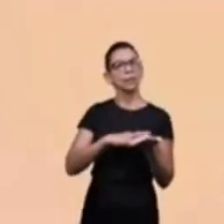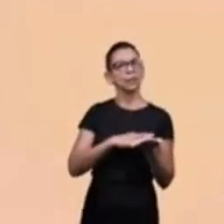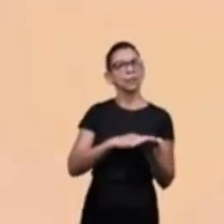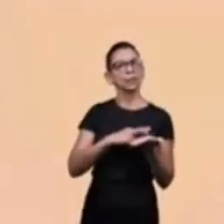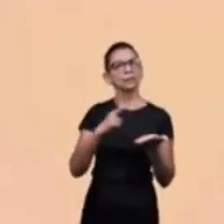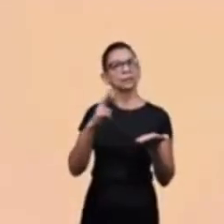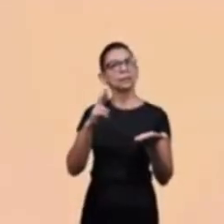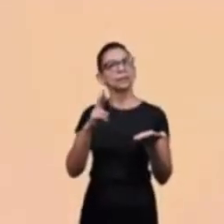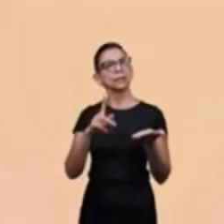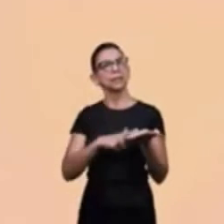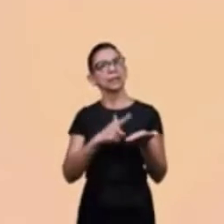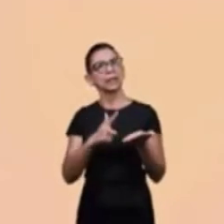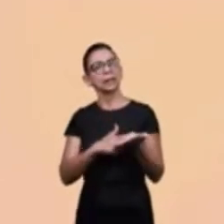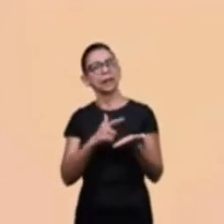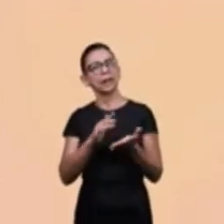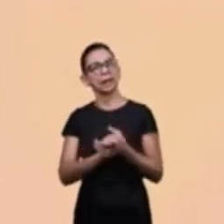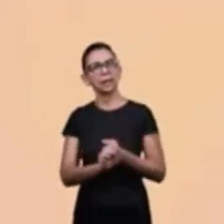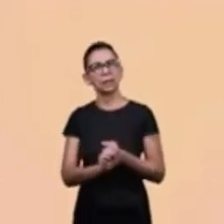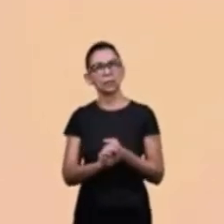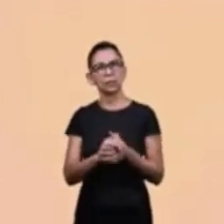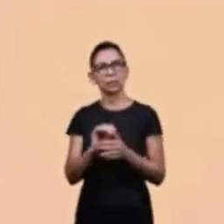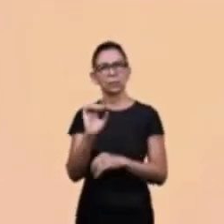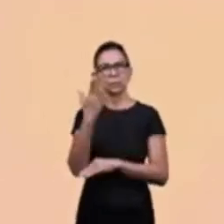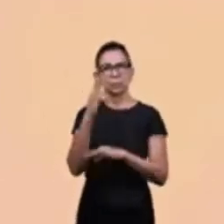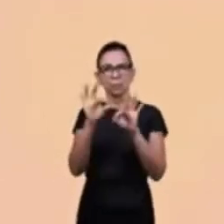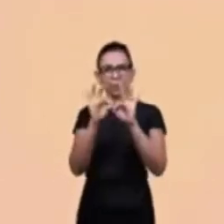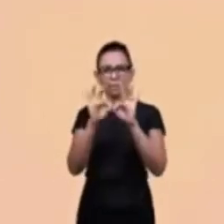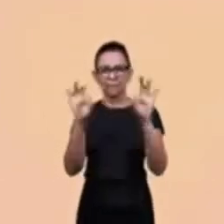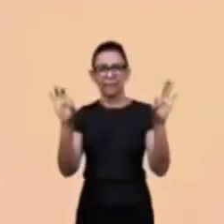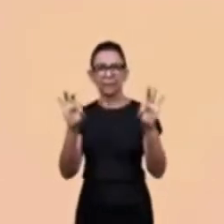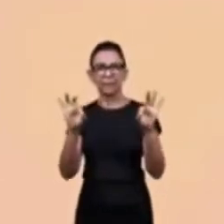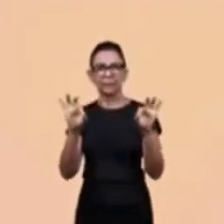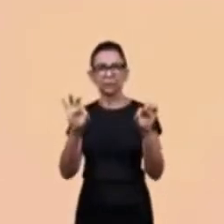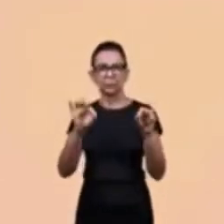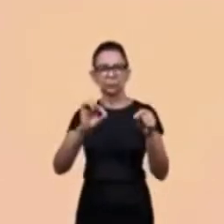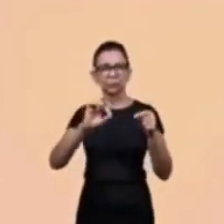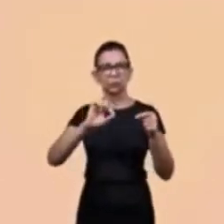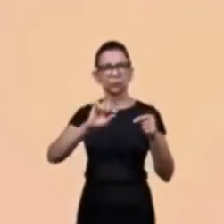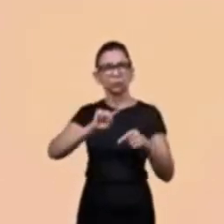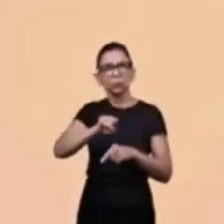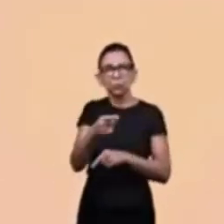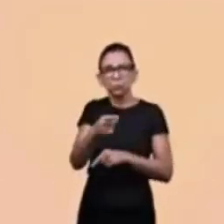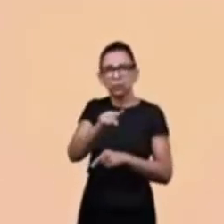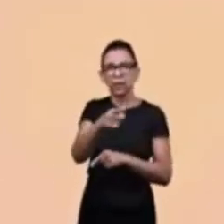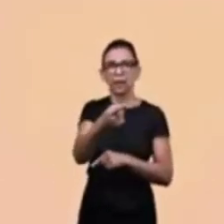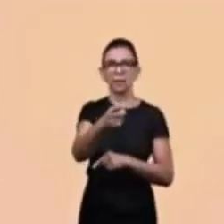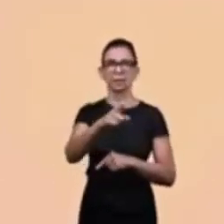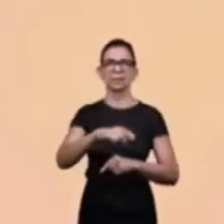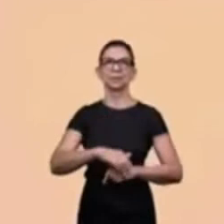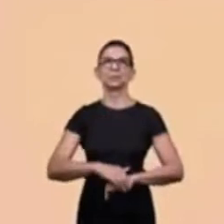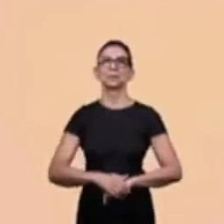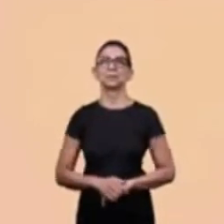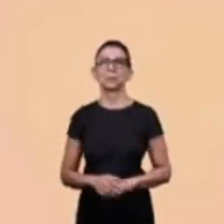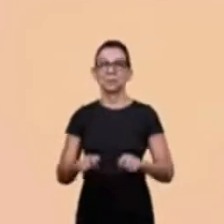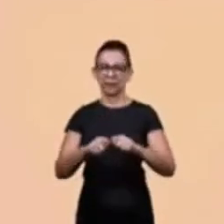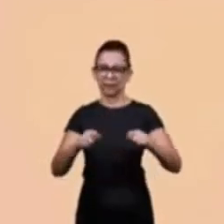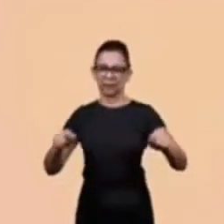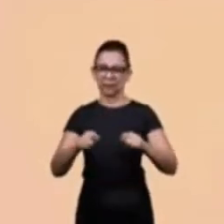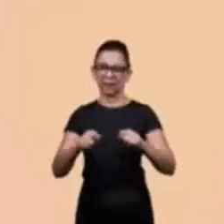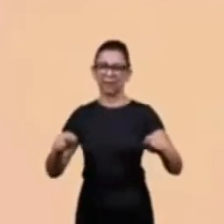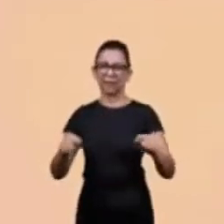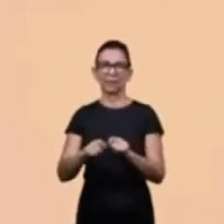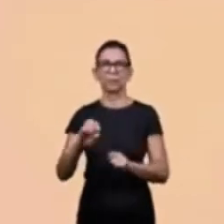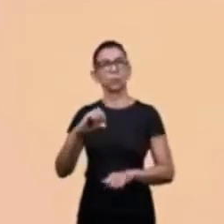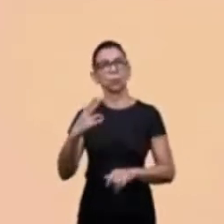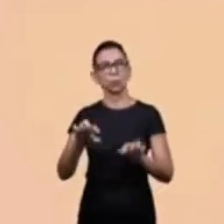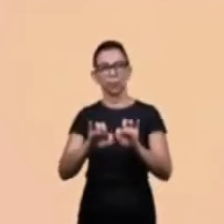piece of paper a skewer or a long color